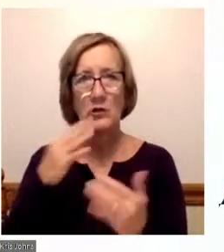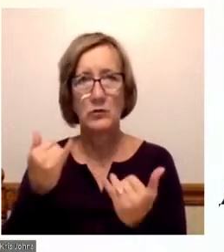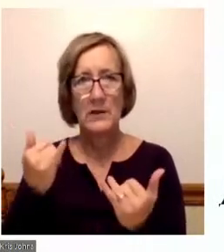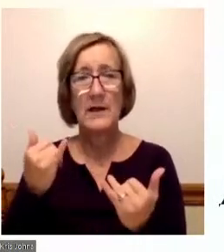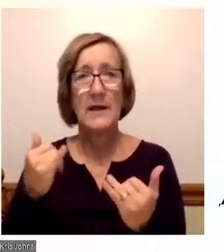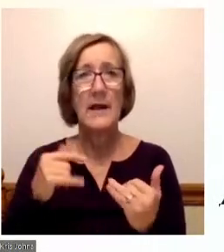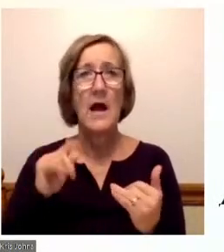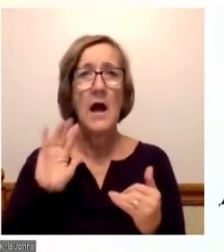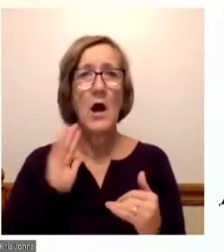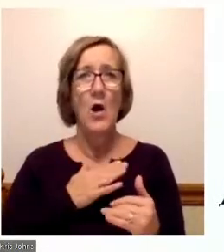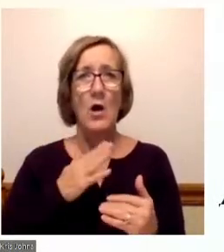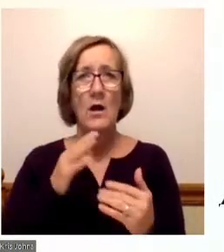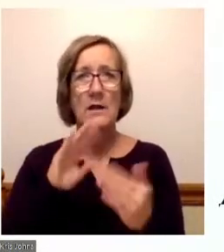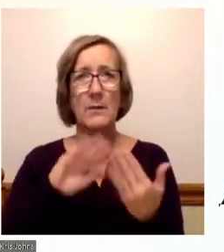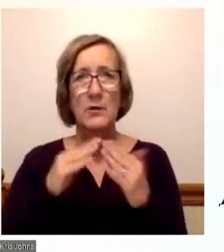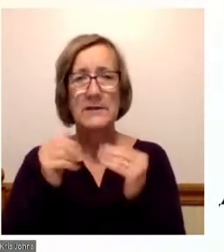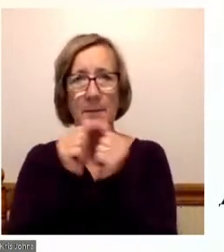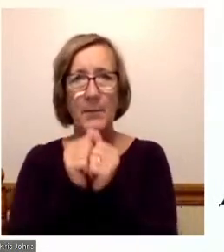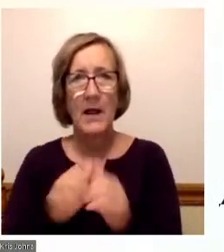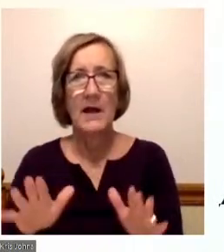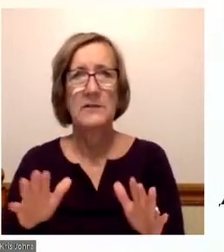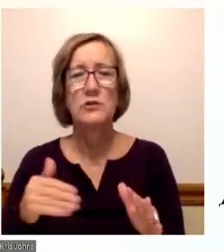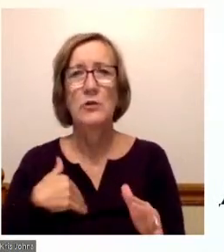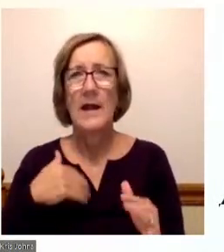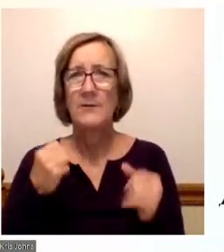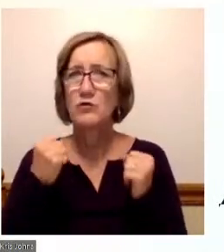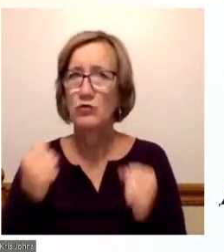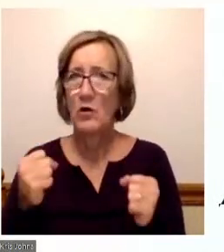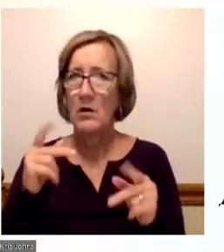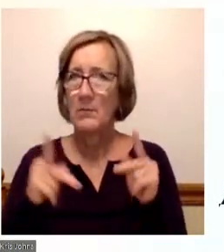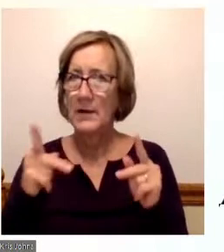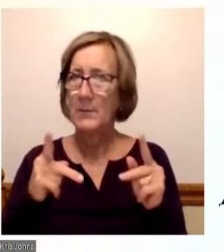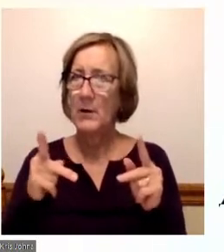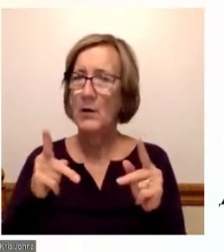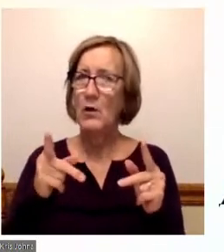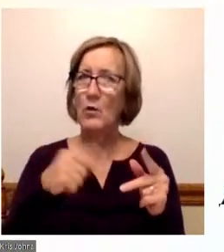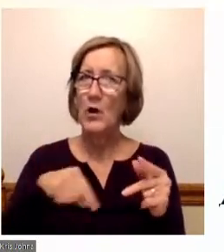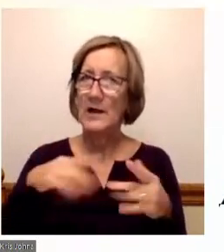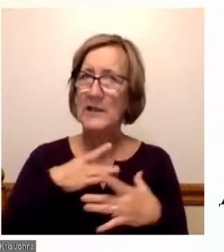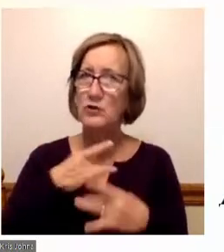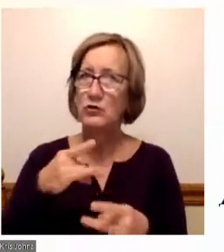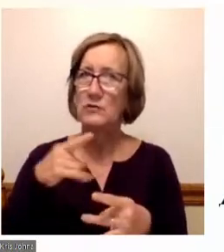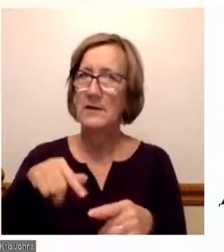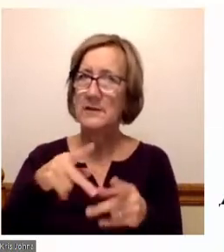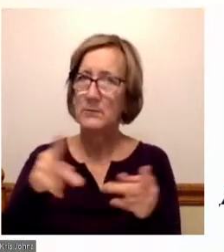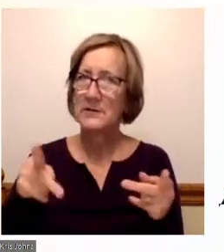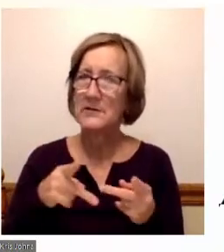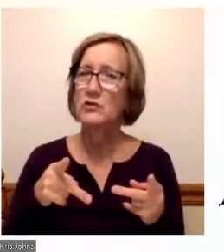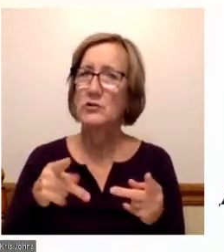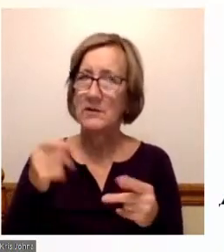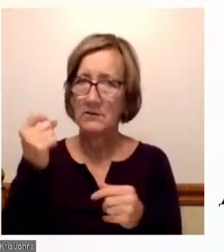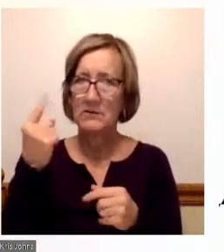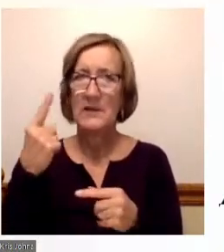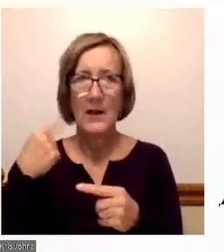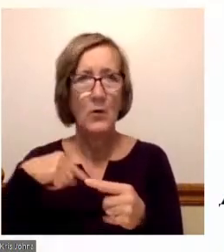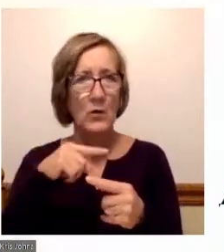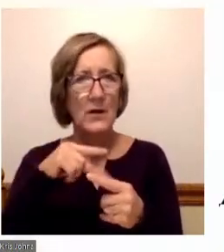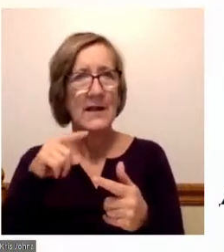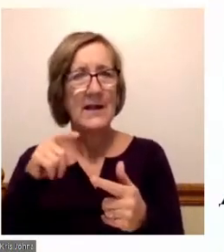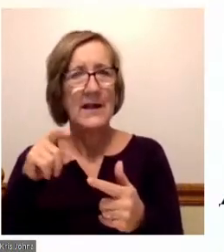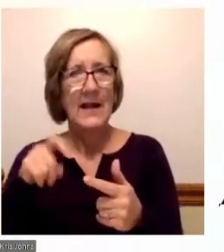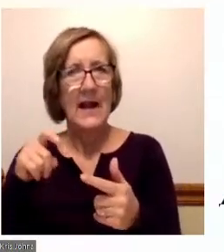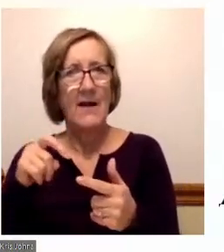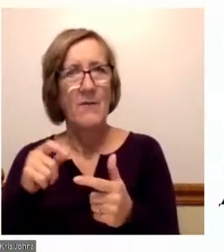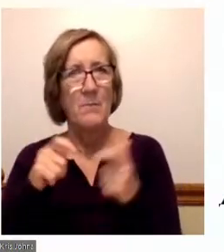such a strong number of individuals who are so interested in this position. I mean, we do have big shoes to fill. And with that, you have two